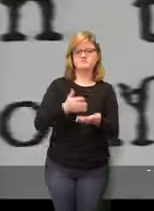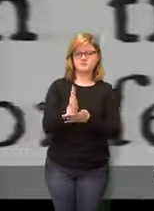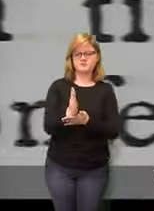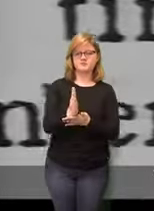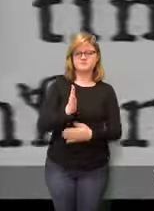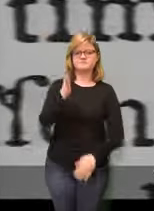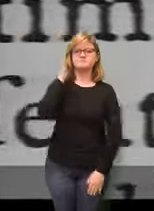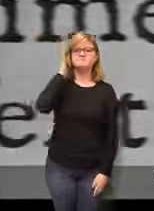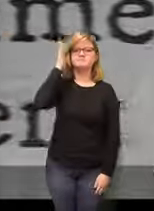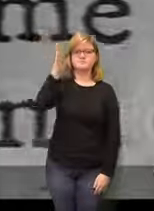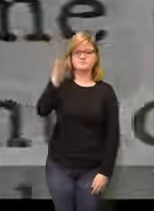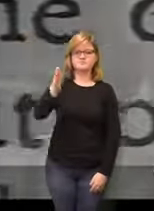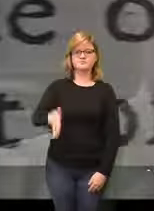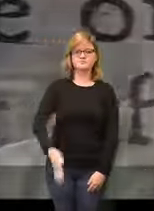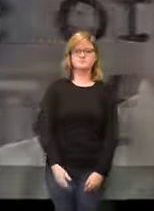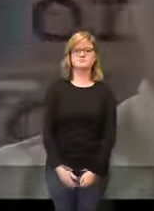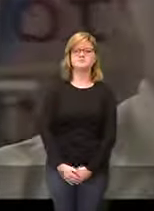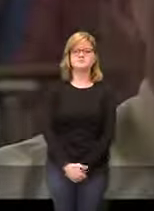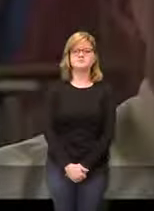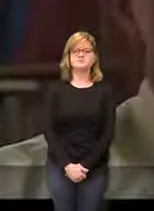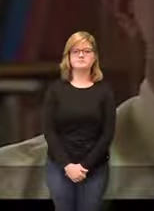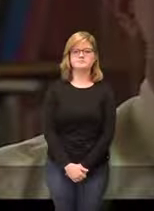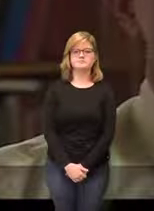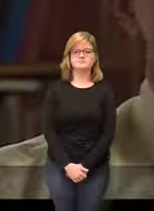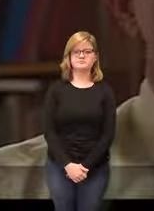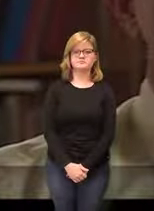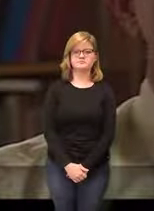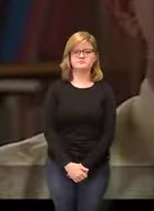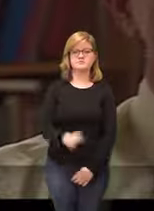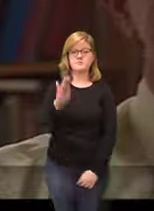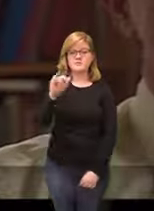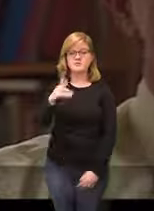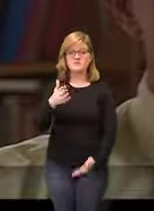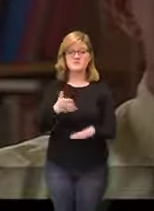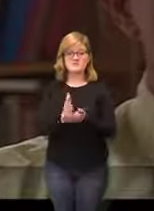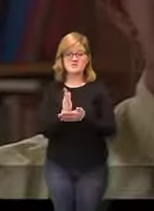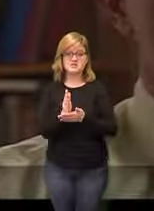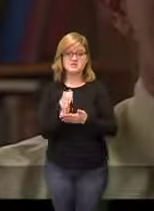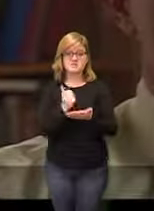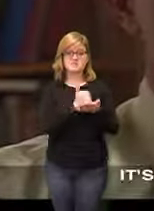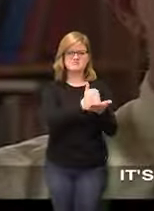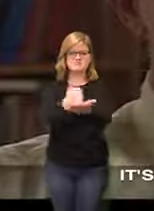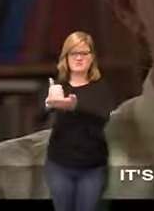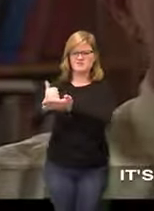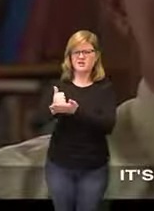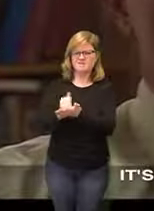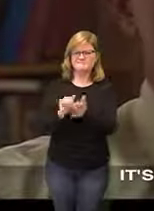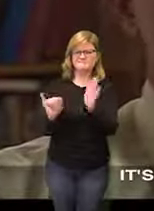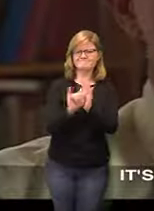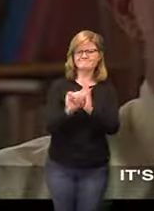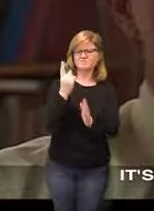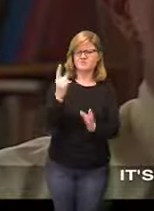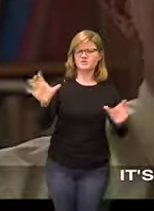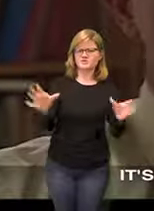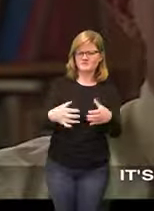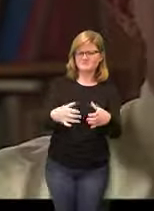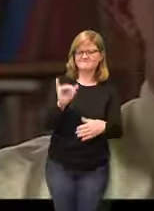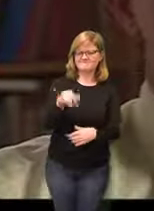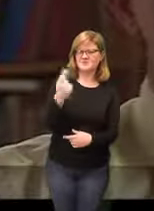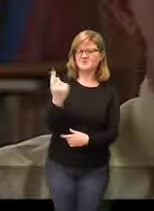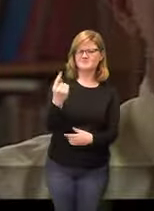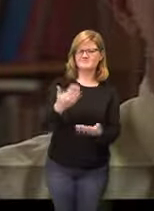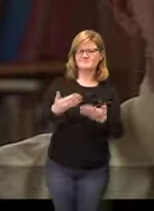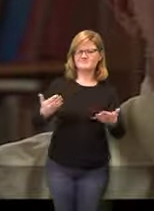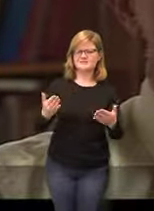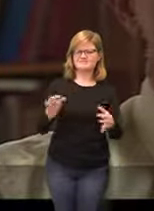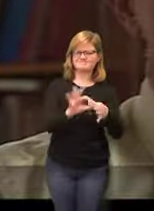themselves American it's what makes us a single people it's the only thing that makes us a single people